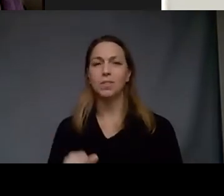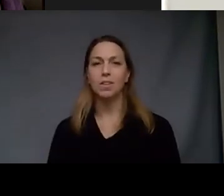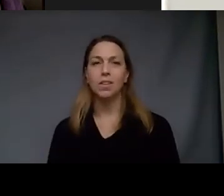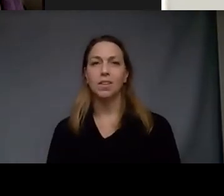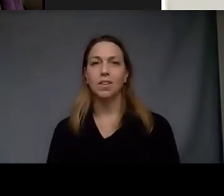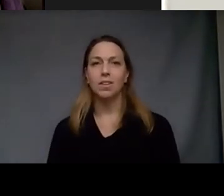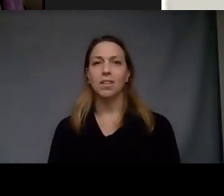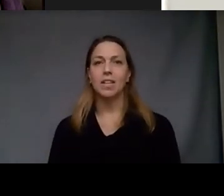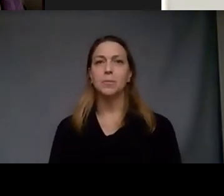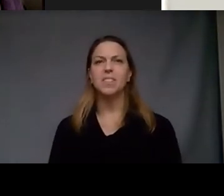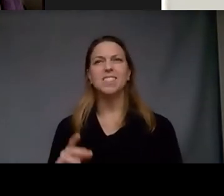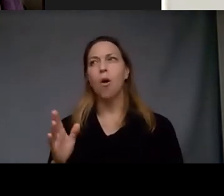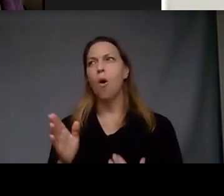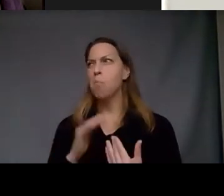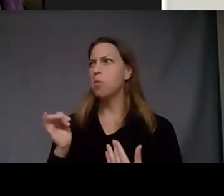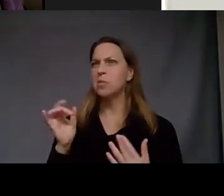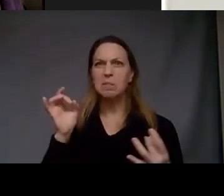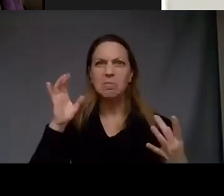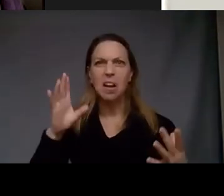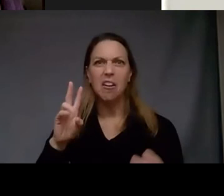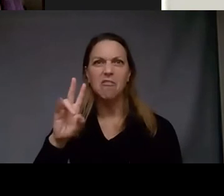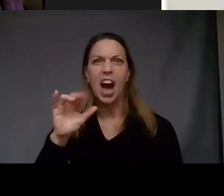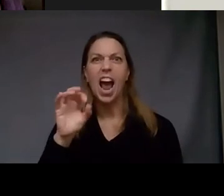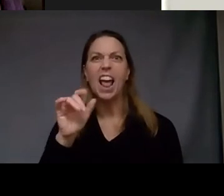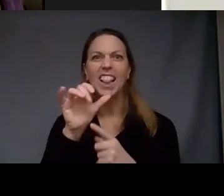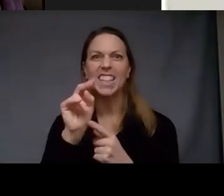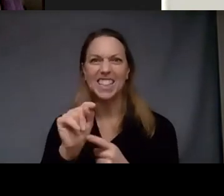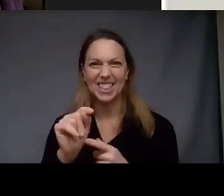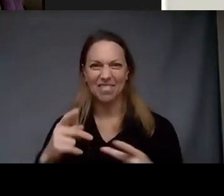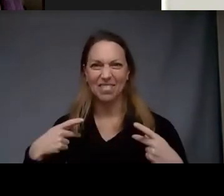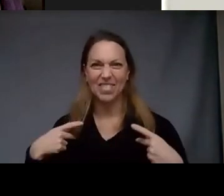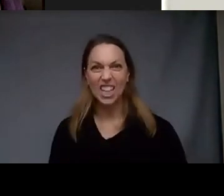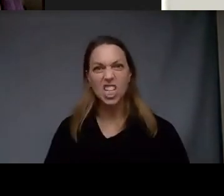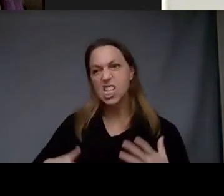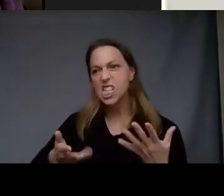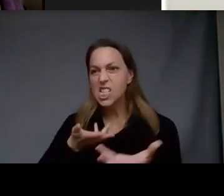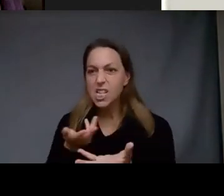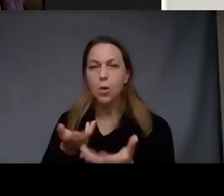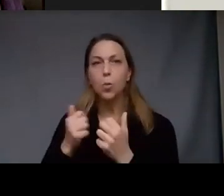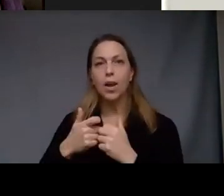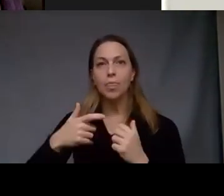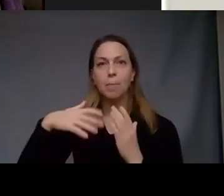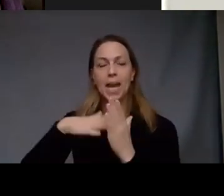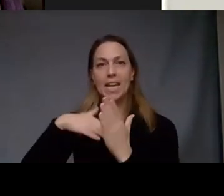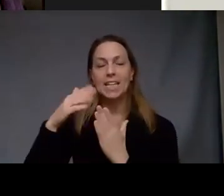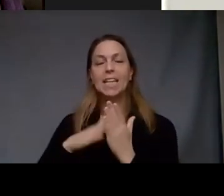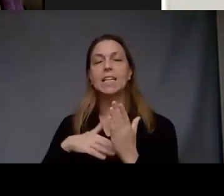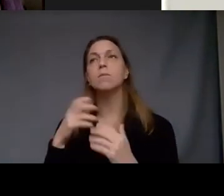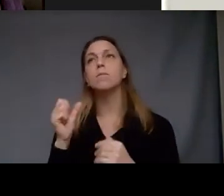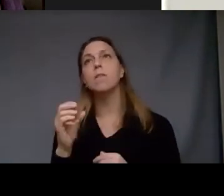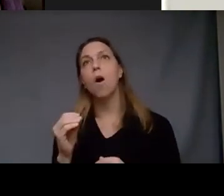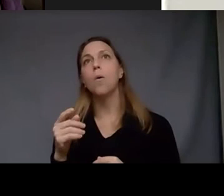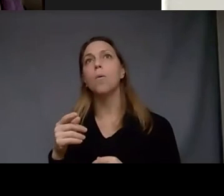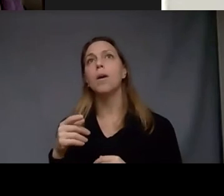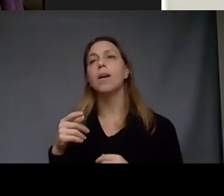violent interaction physically with the painting so it's about a